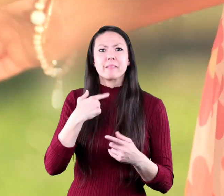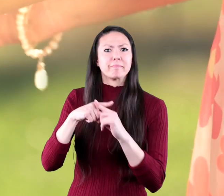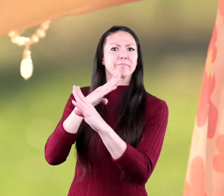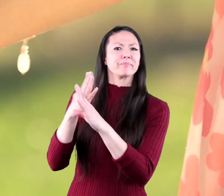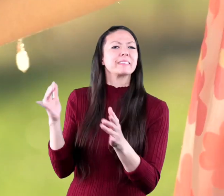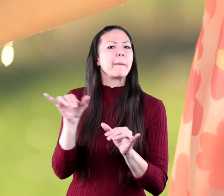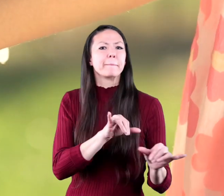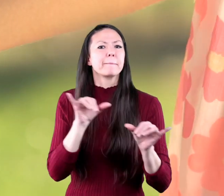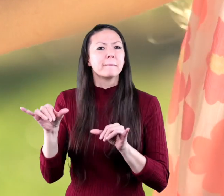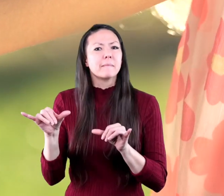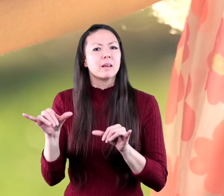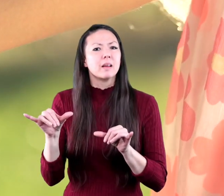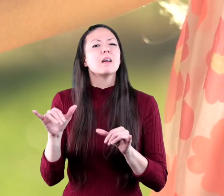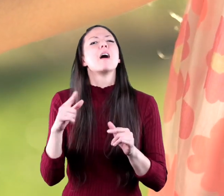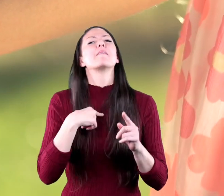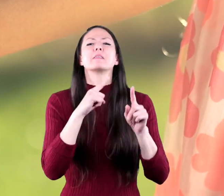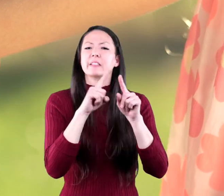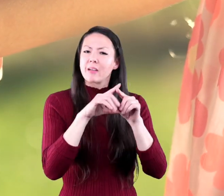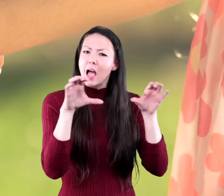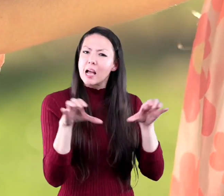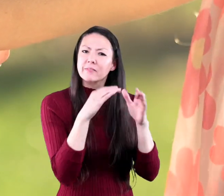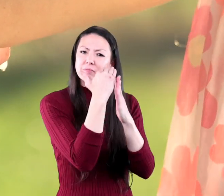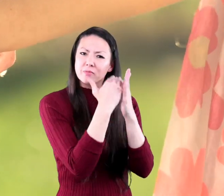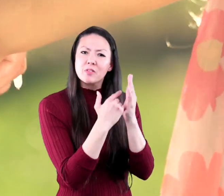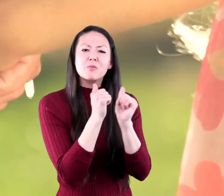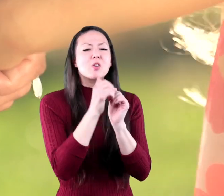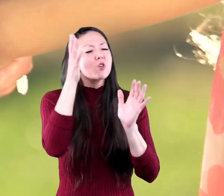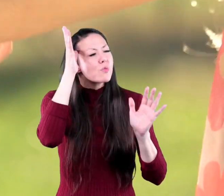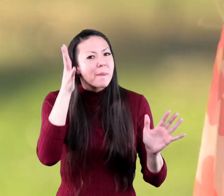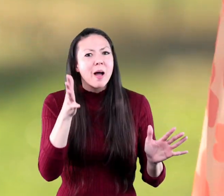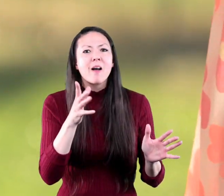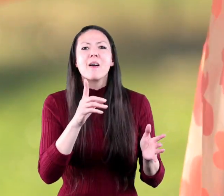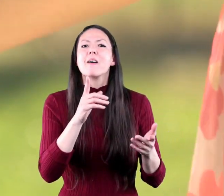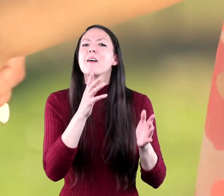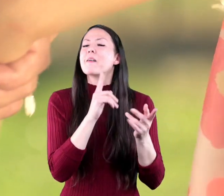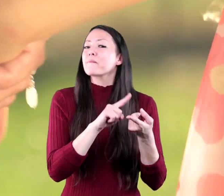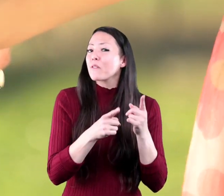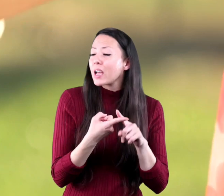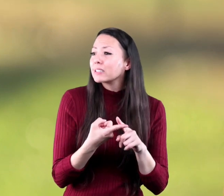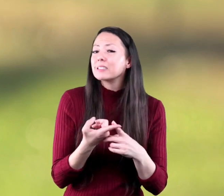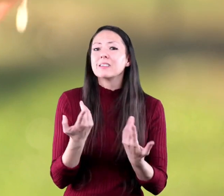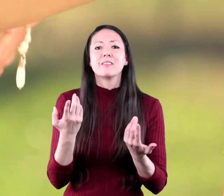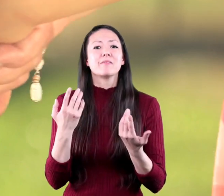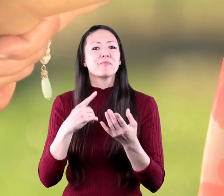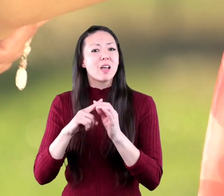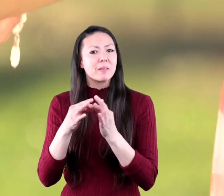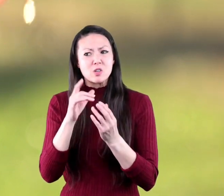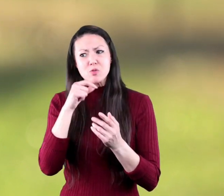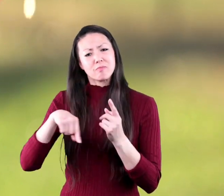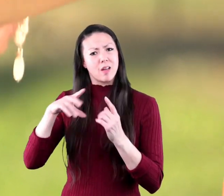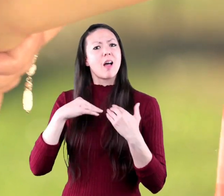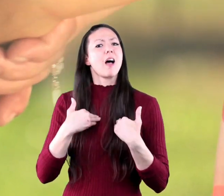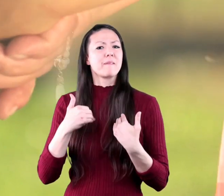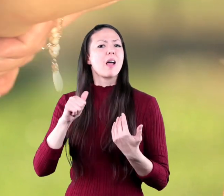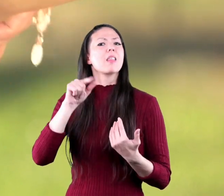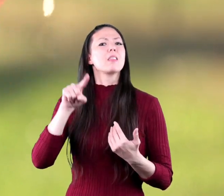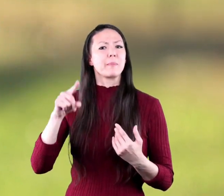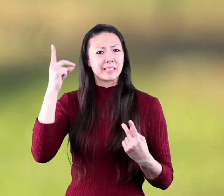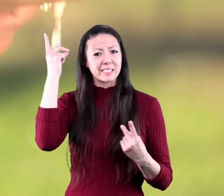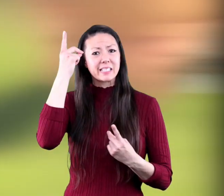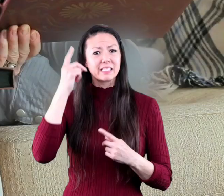is a brief list of activities you can do with a grandparent friend or others who have Alzheimer's disease